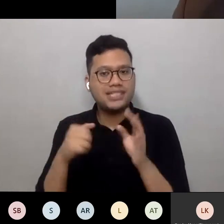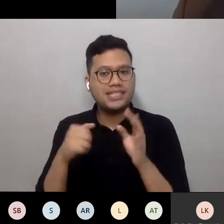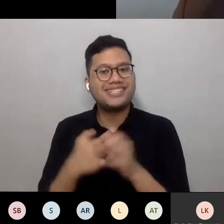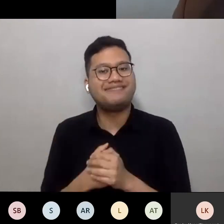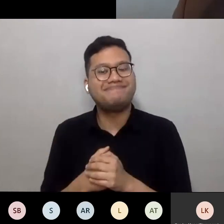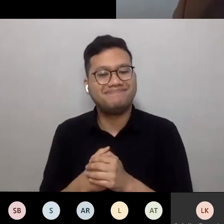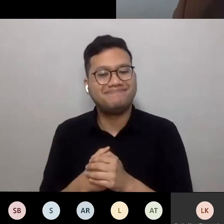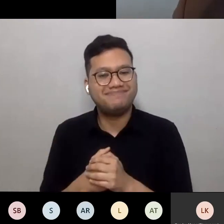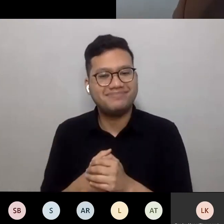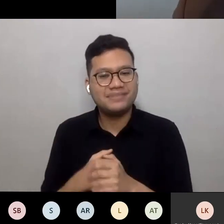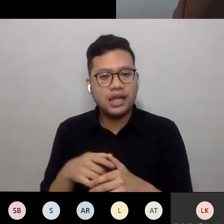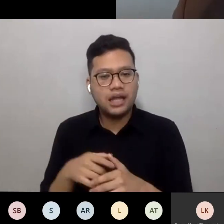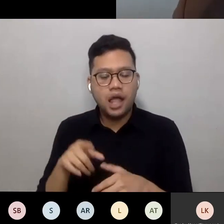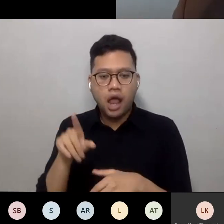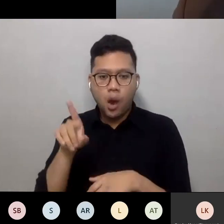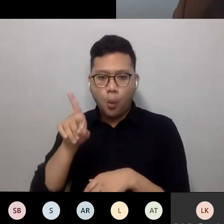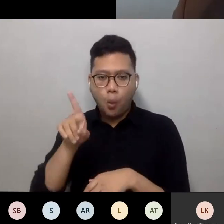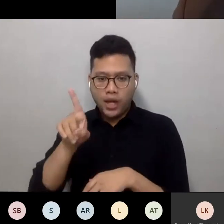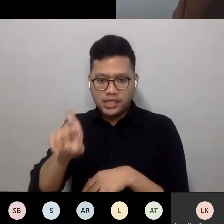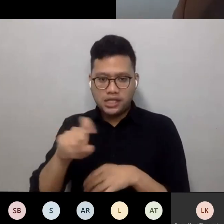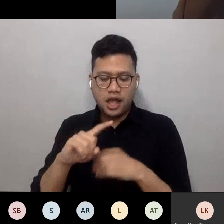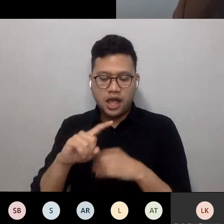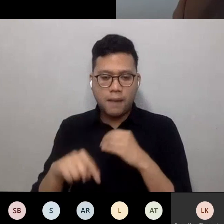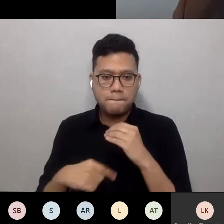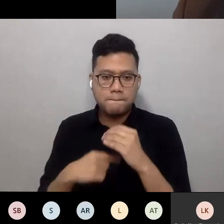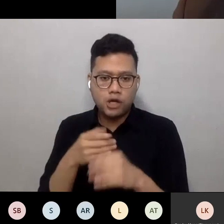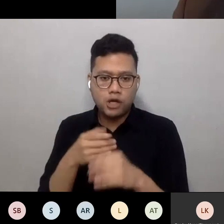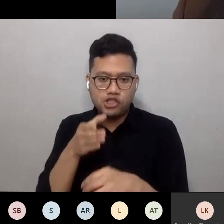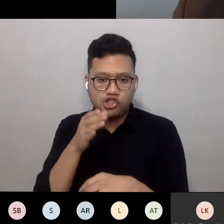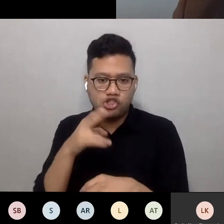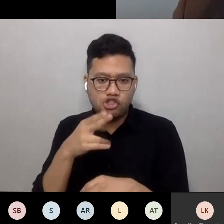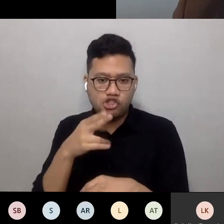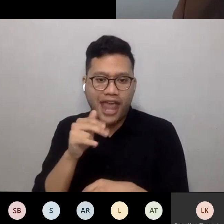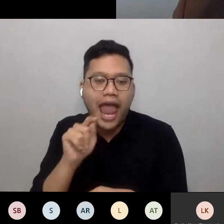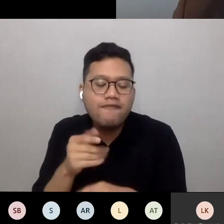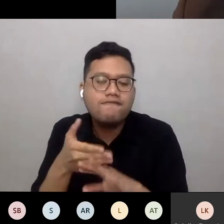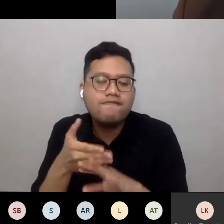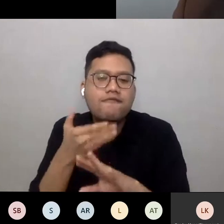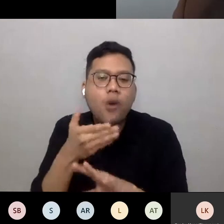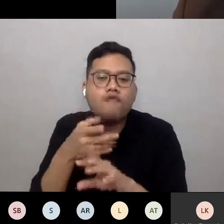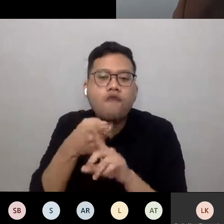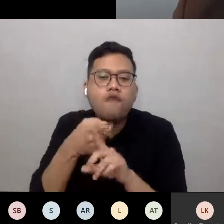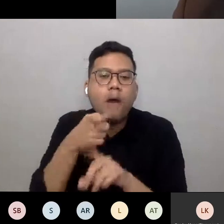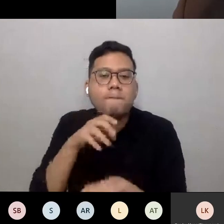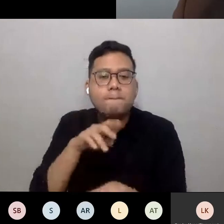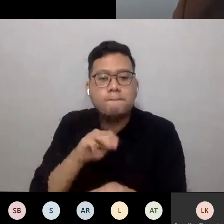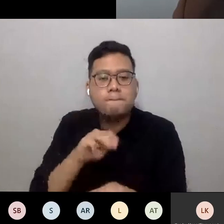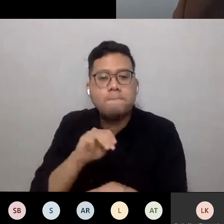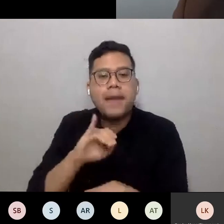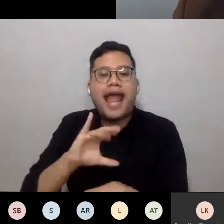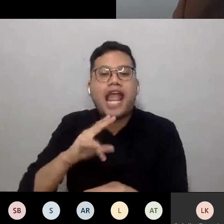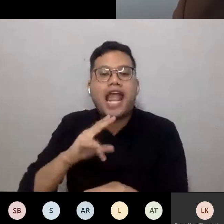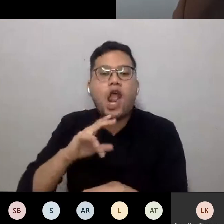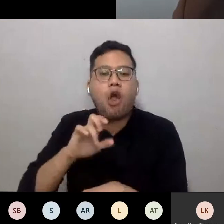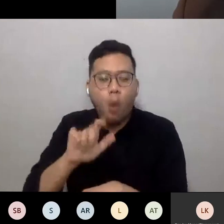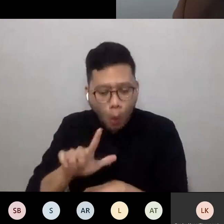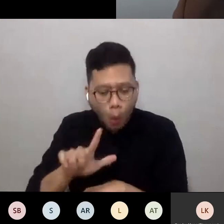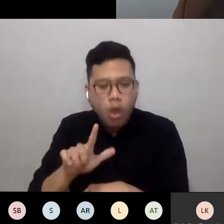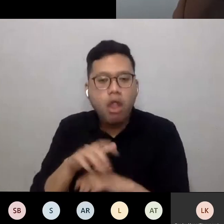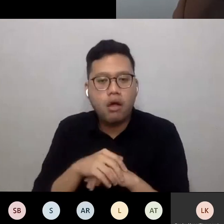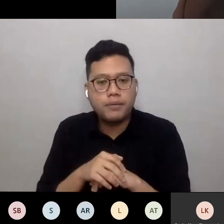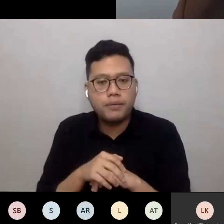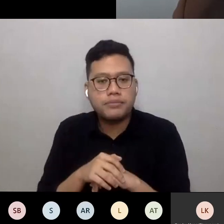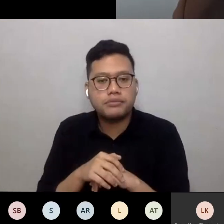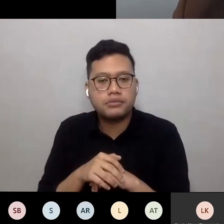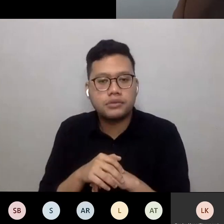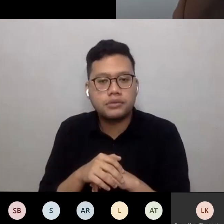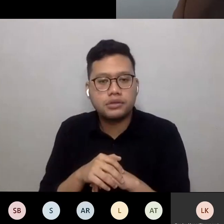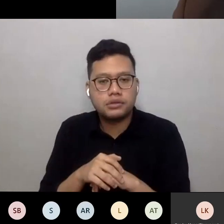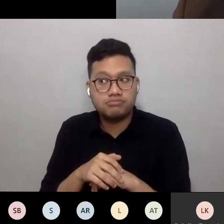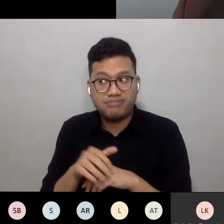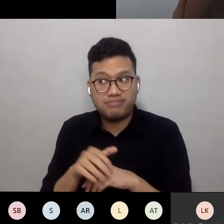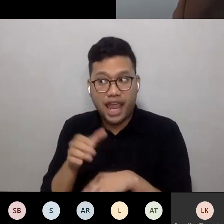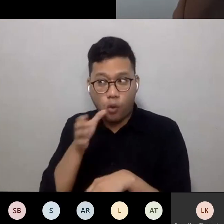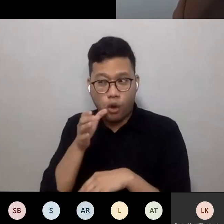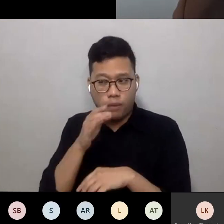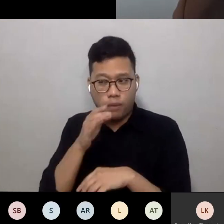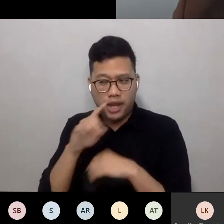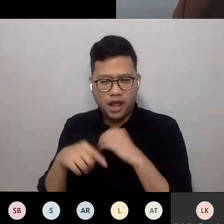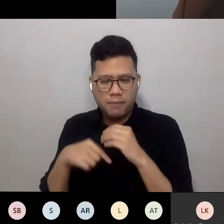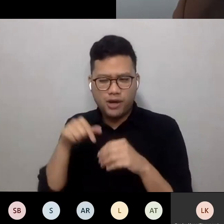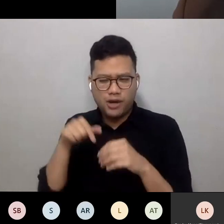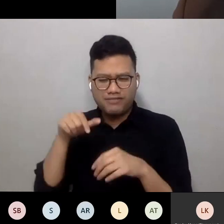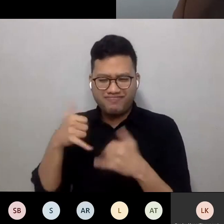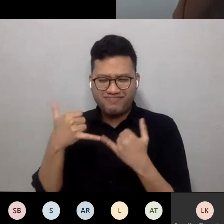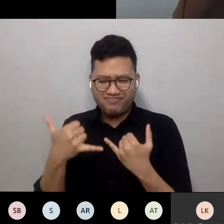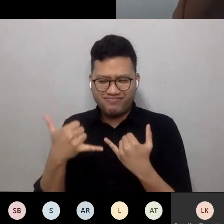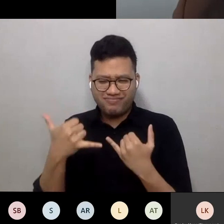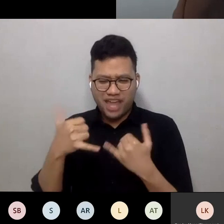There was a question that was posted on the chat by Michael, and he wanted to ask if you could comment on the current trends